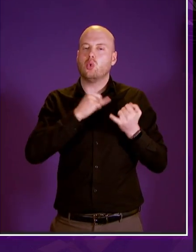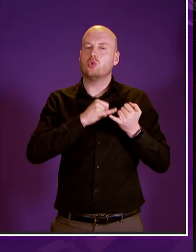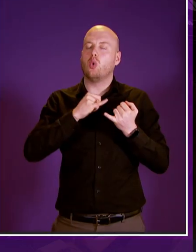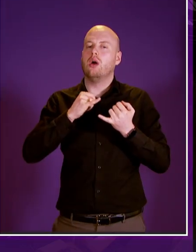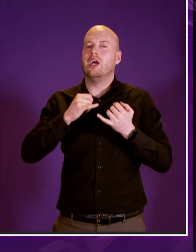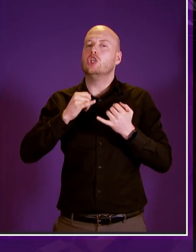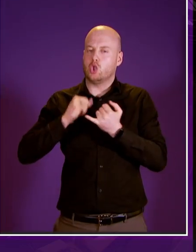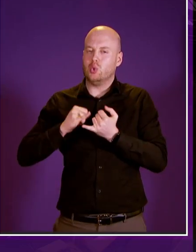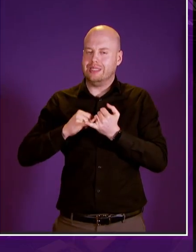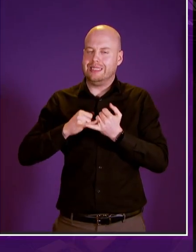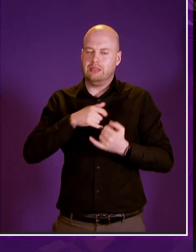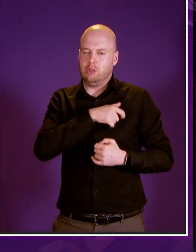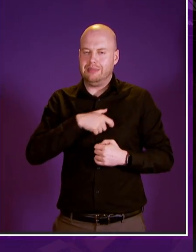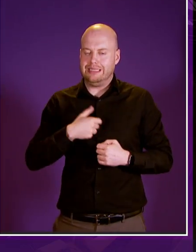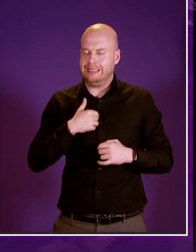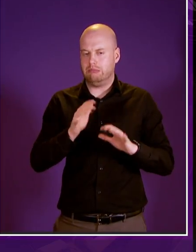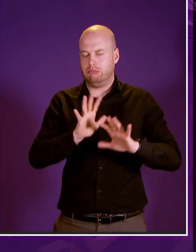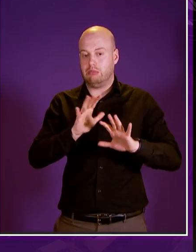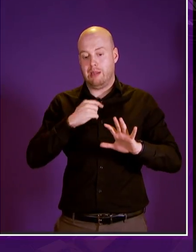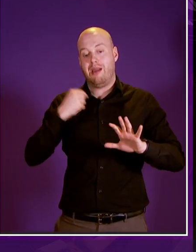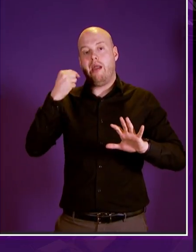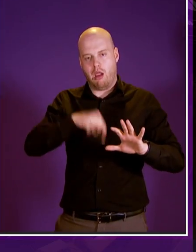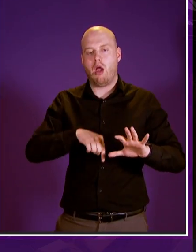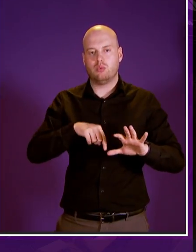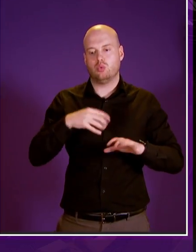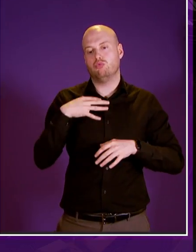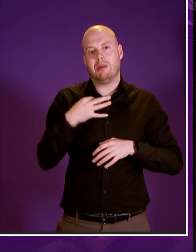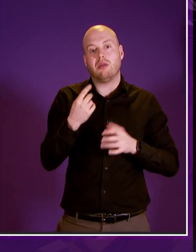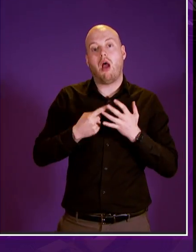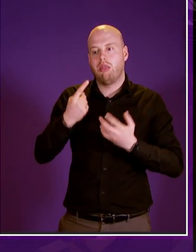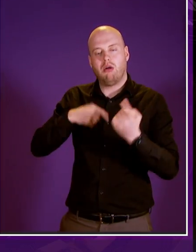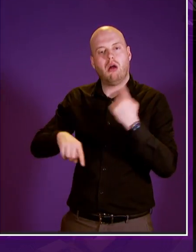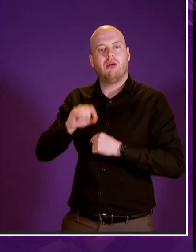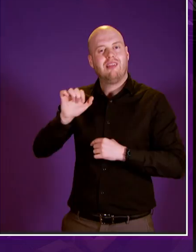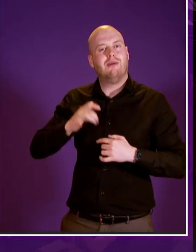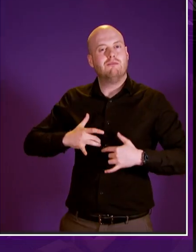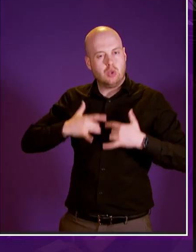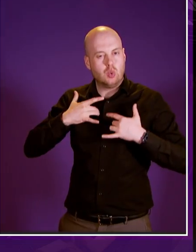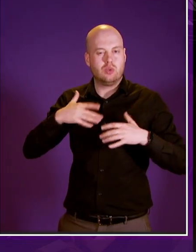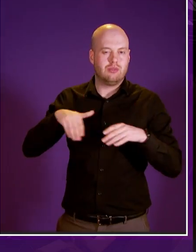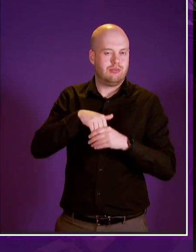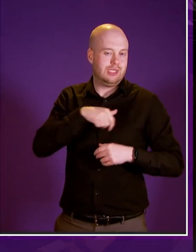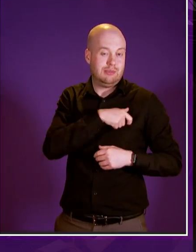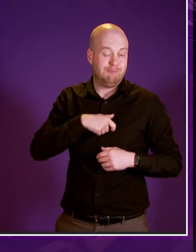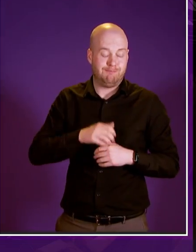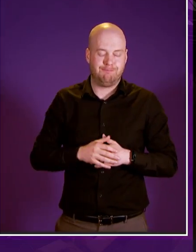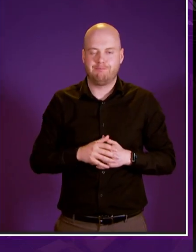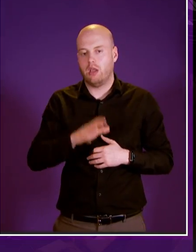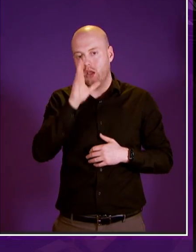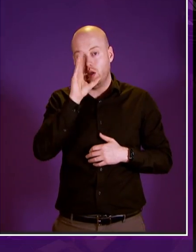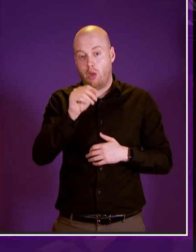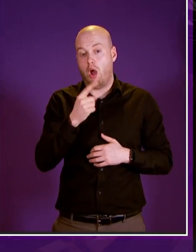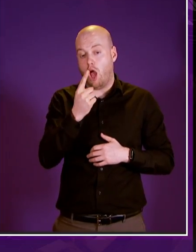year took the time to share their experience and views with the committee we received 119 written submissions from